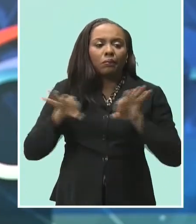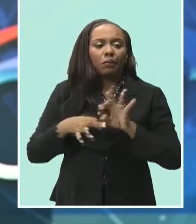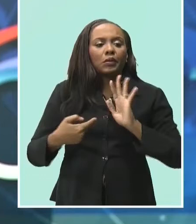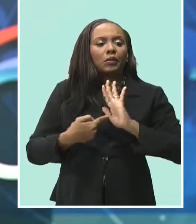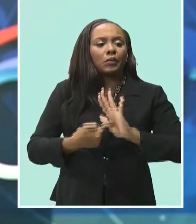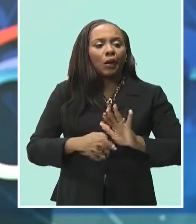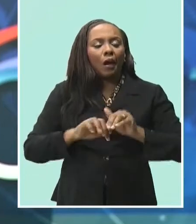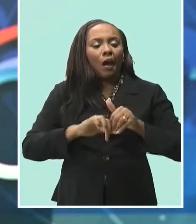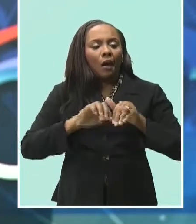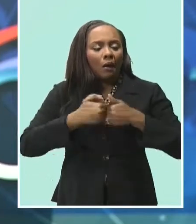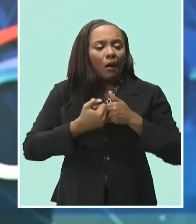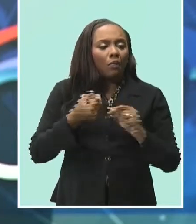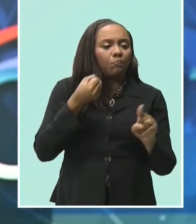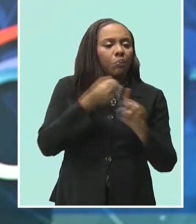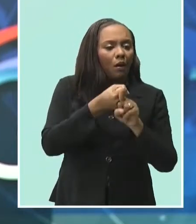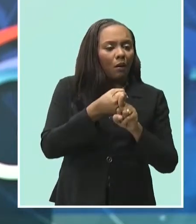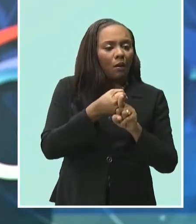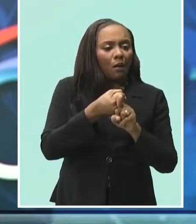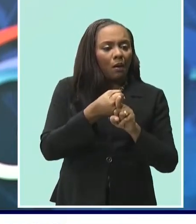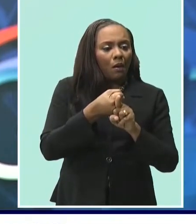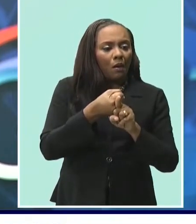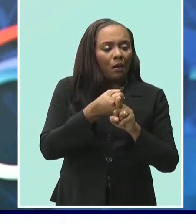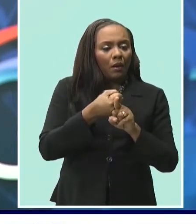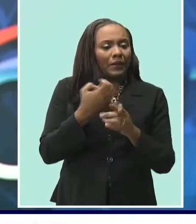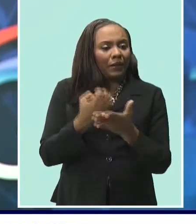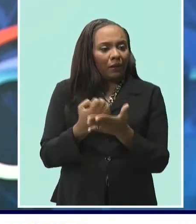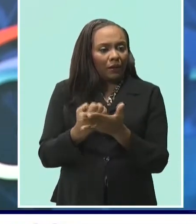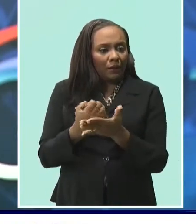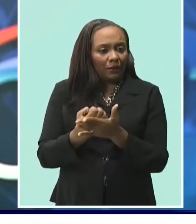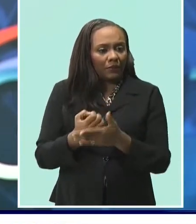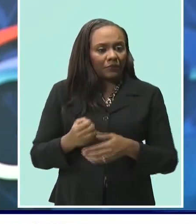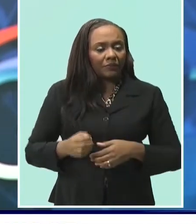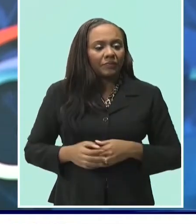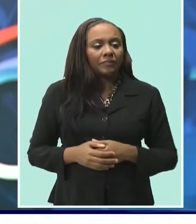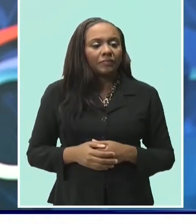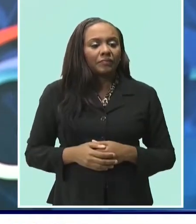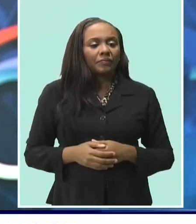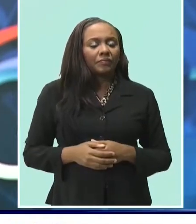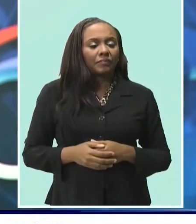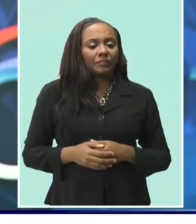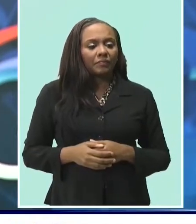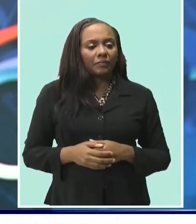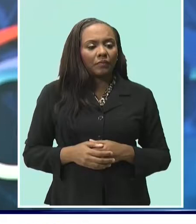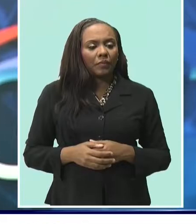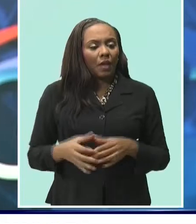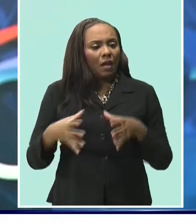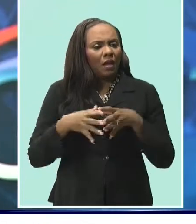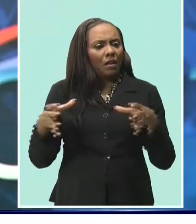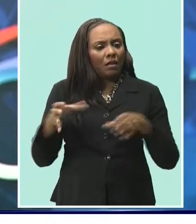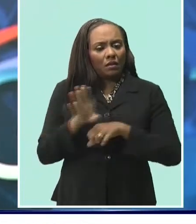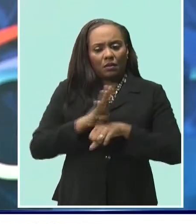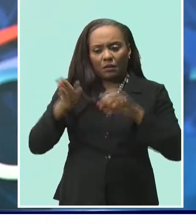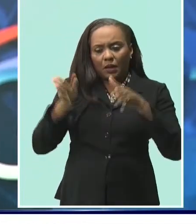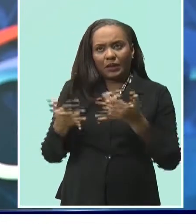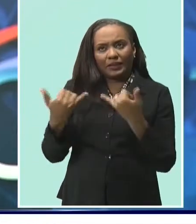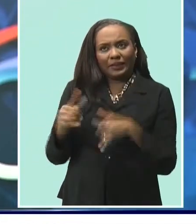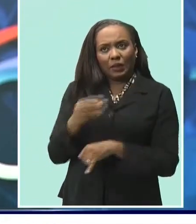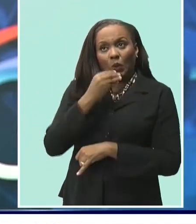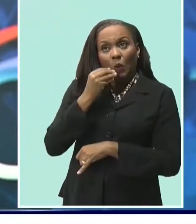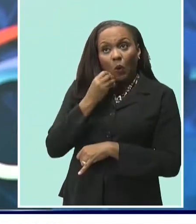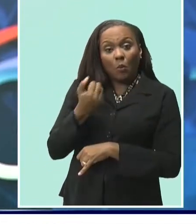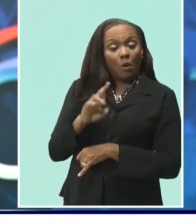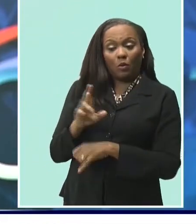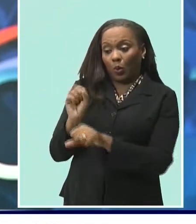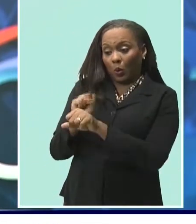pandemic on the SDGs. Now, while many Barbadians are still at home or working from